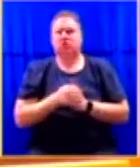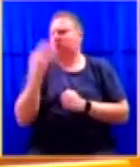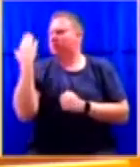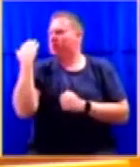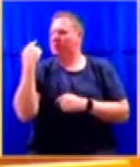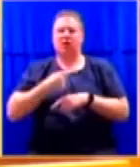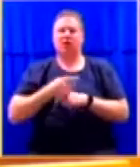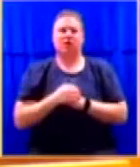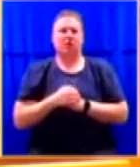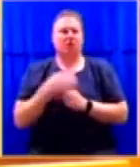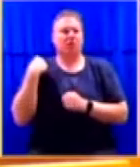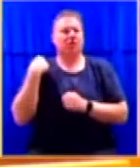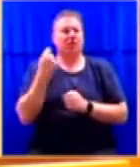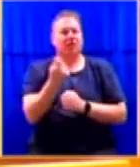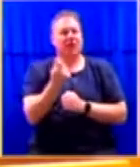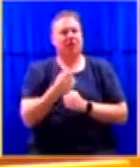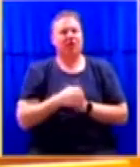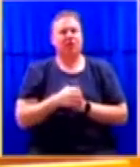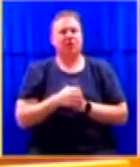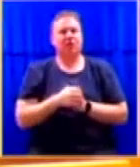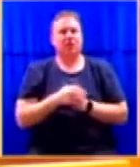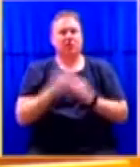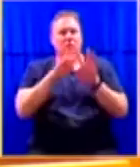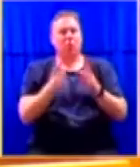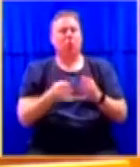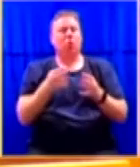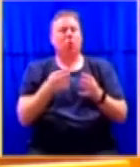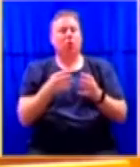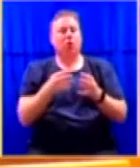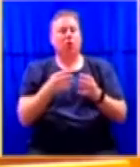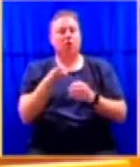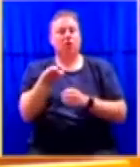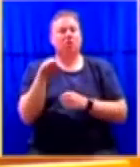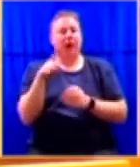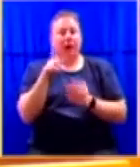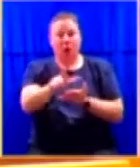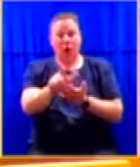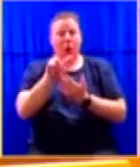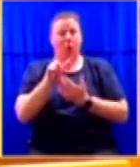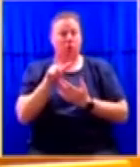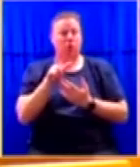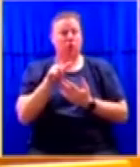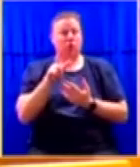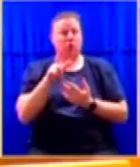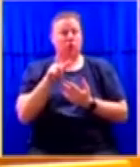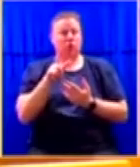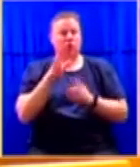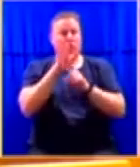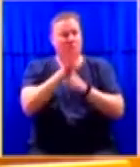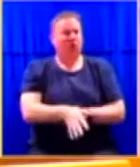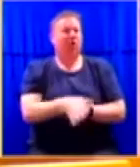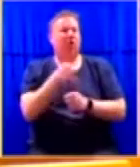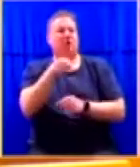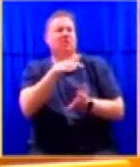was telling me that the World Bank loan, they were attaching conditions that we could not accept. And we